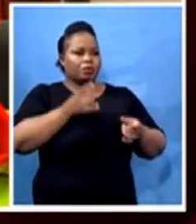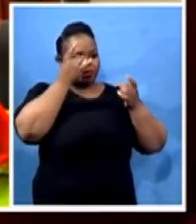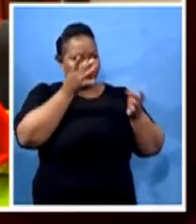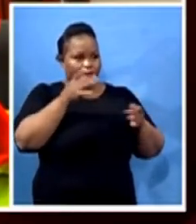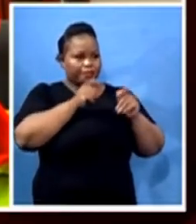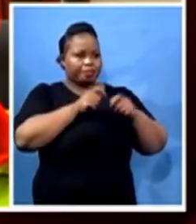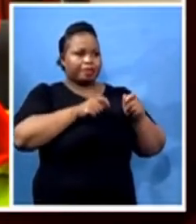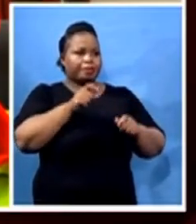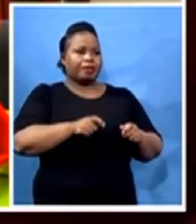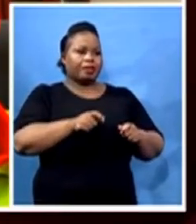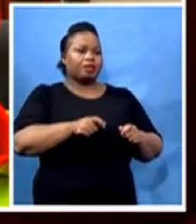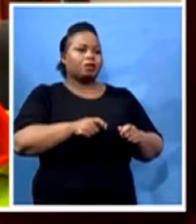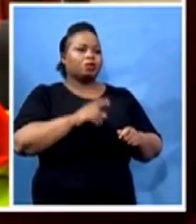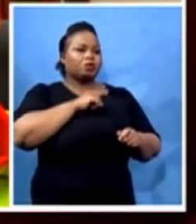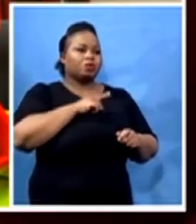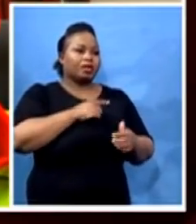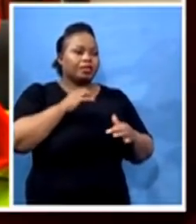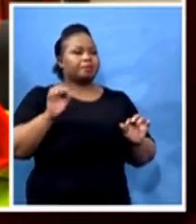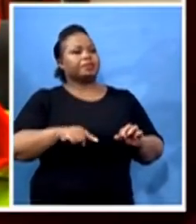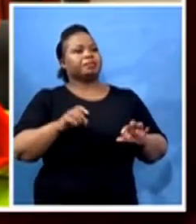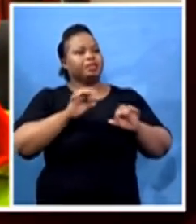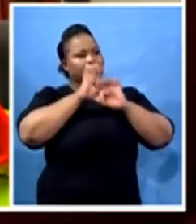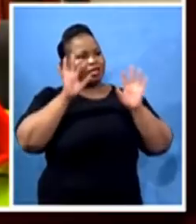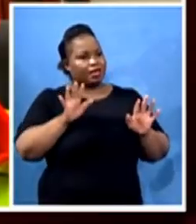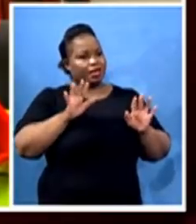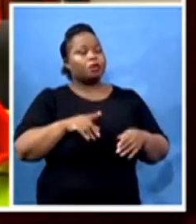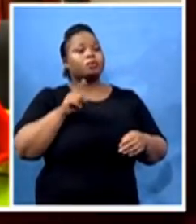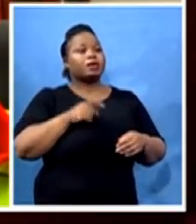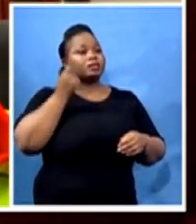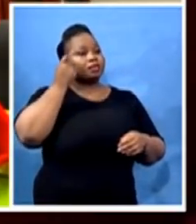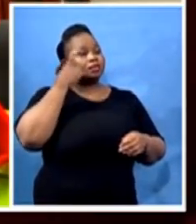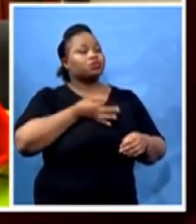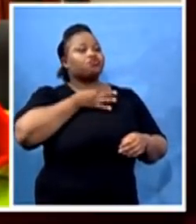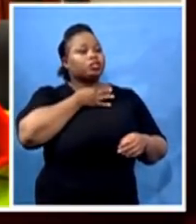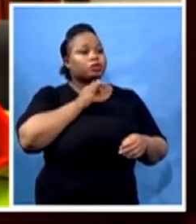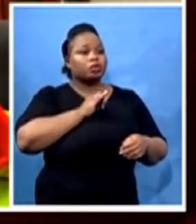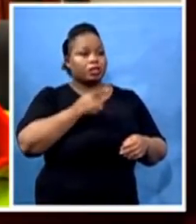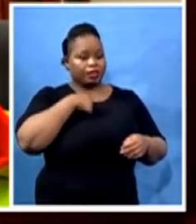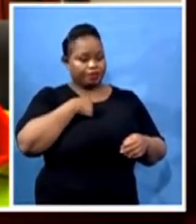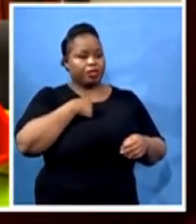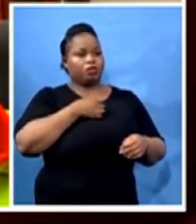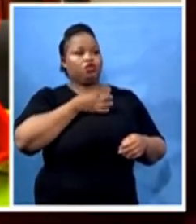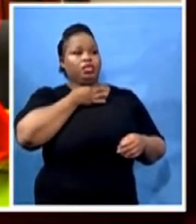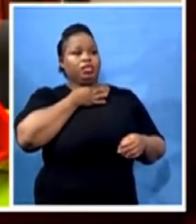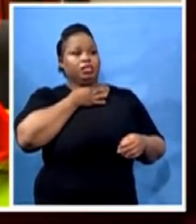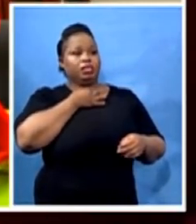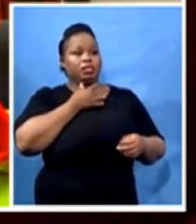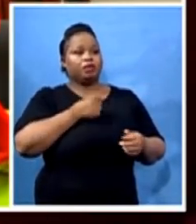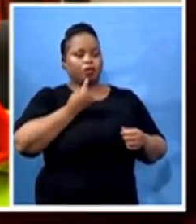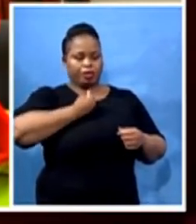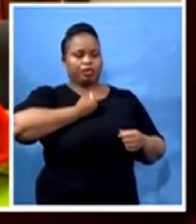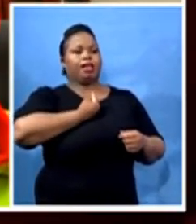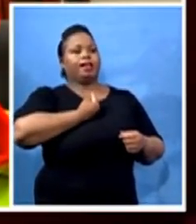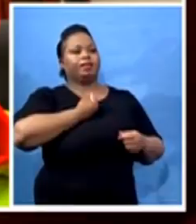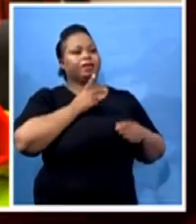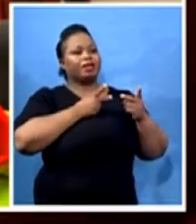to be clear. We need to understand the risks. If I take a risk, I'm not only risking it for myself, but I'm risking it for you, for your